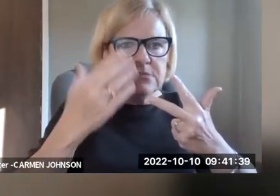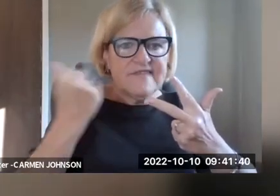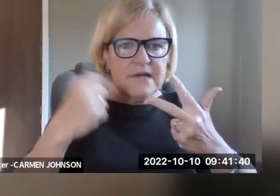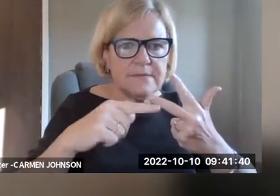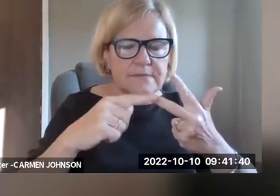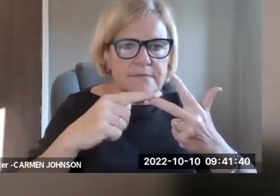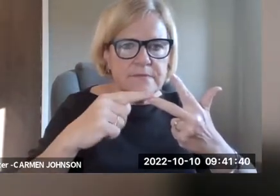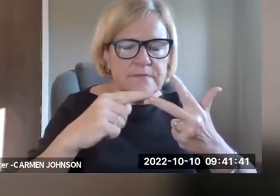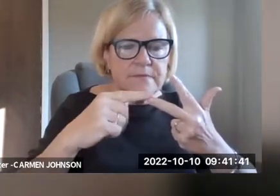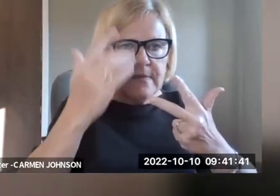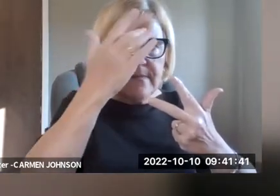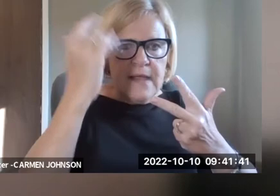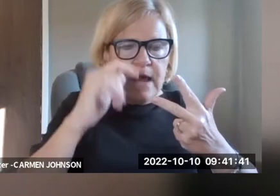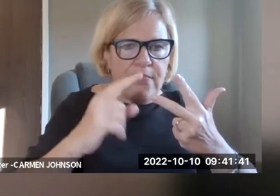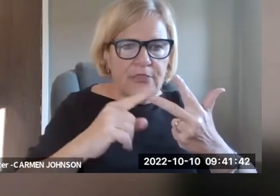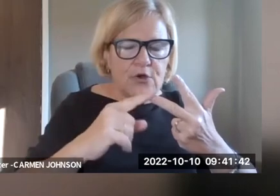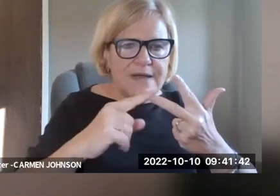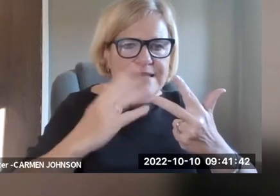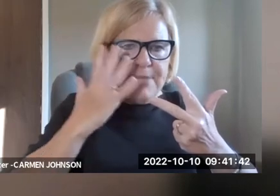out how to use them or, um,